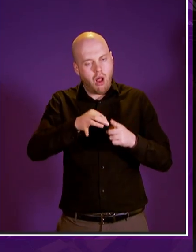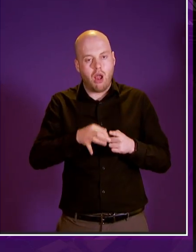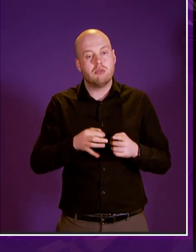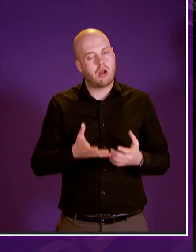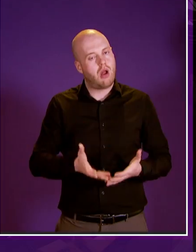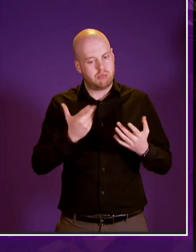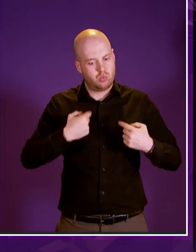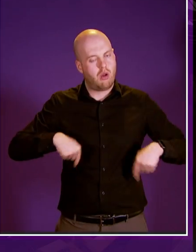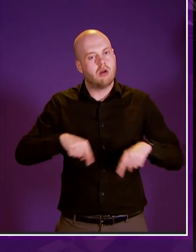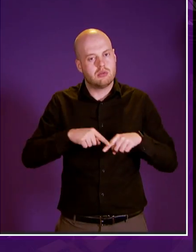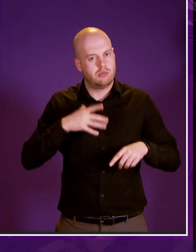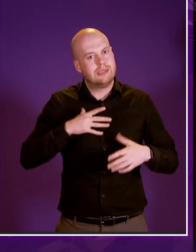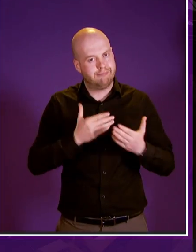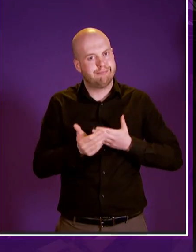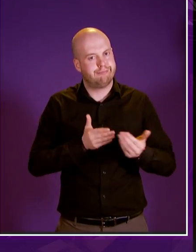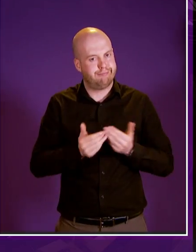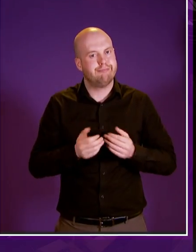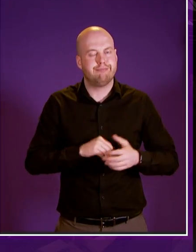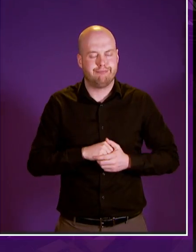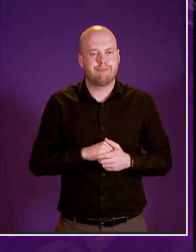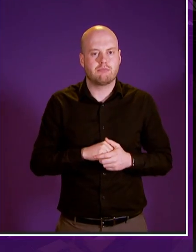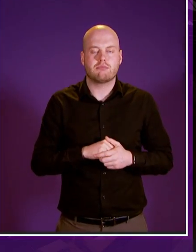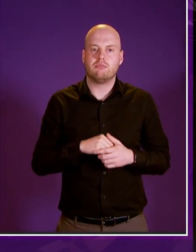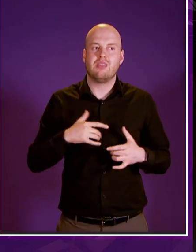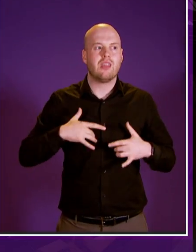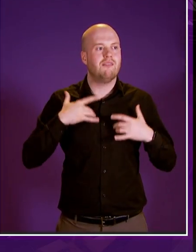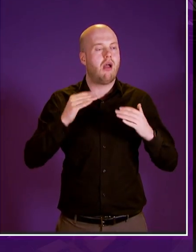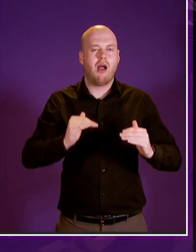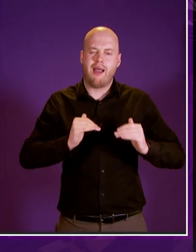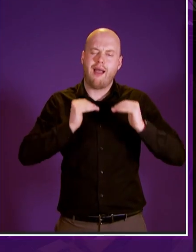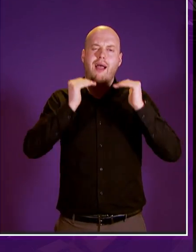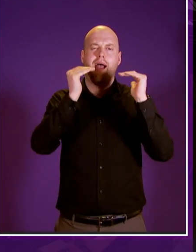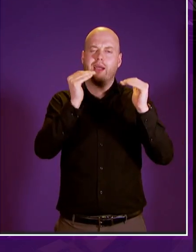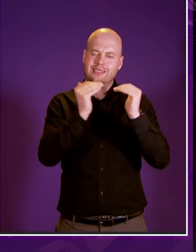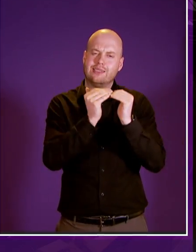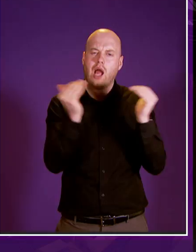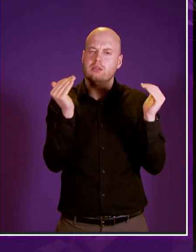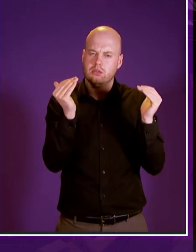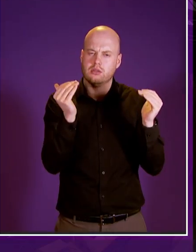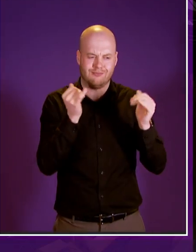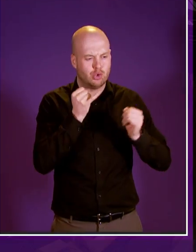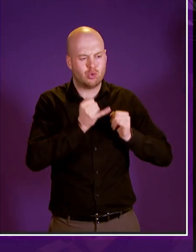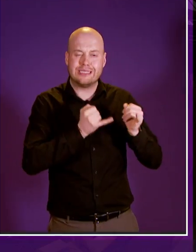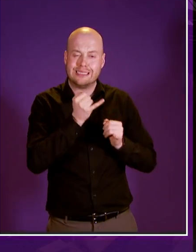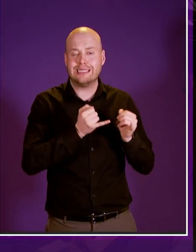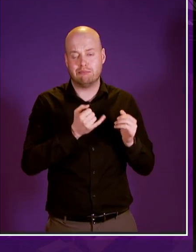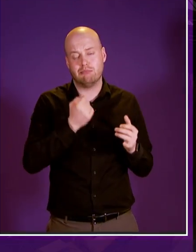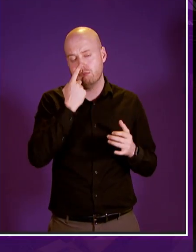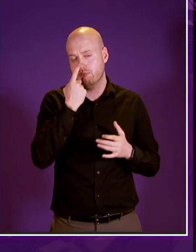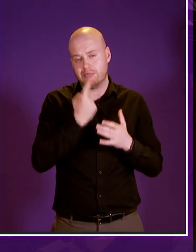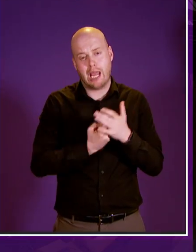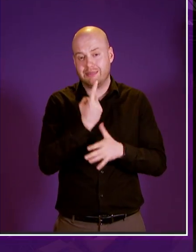security committee i believe has to establish a high standard of scrutiny in the years ahead because of that